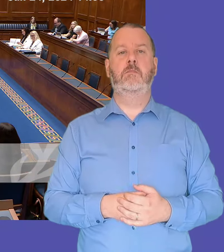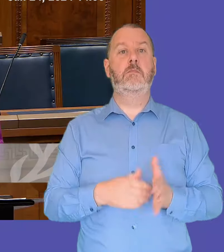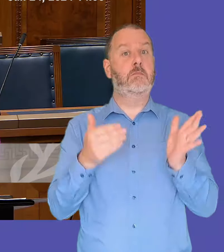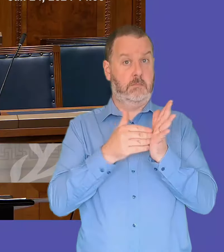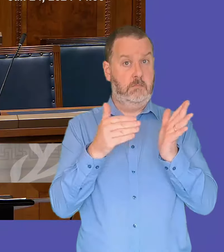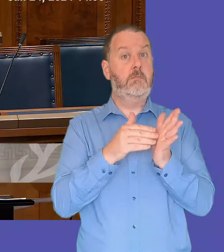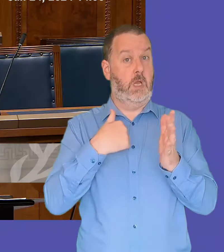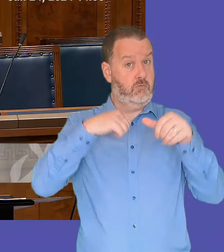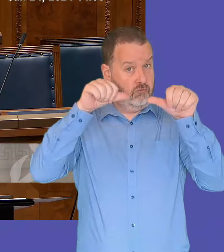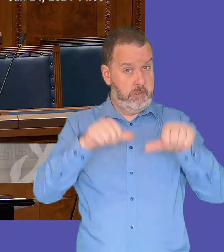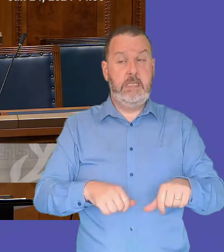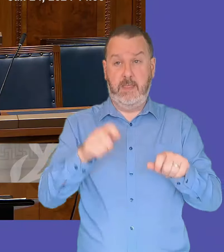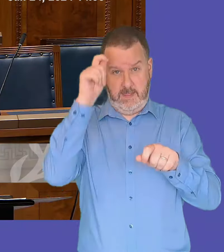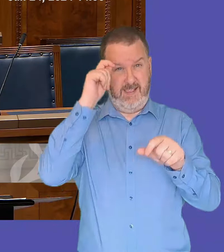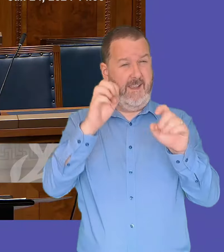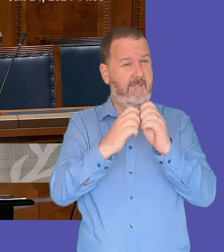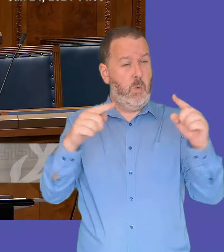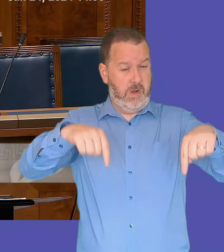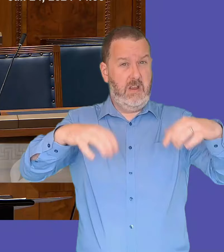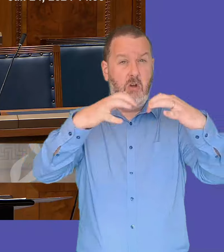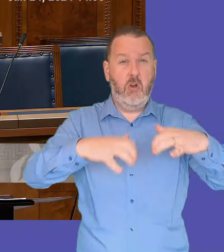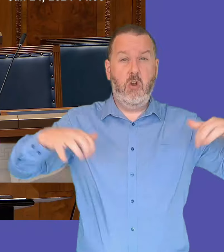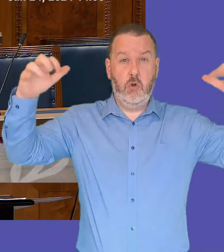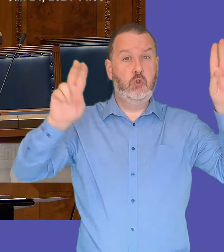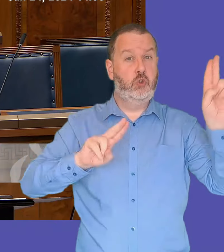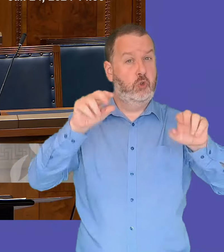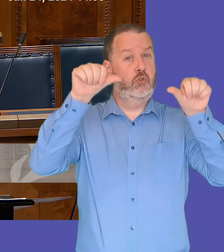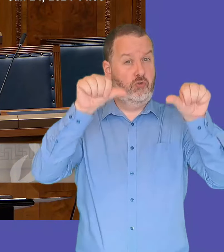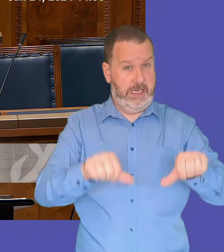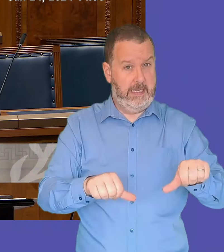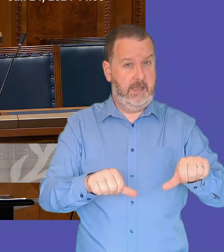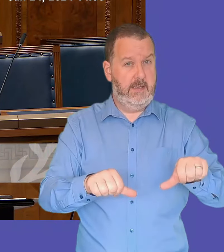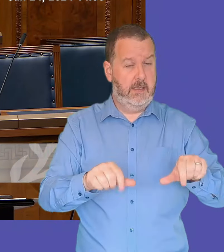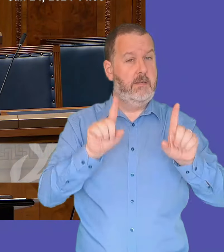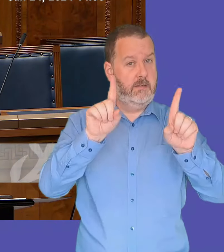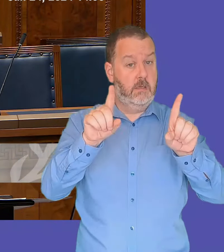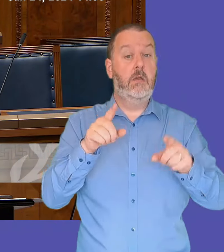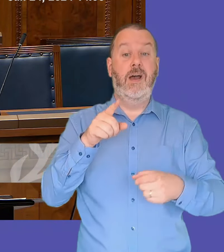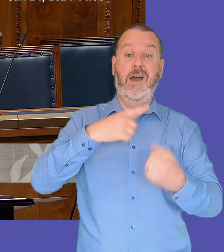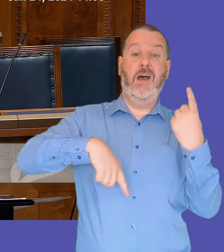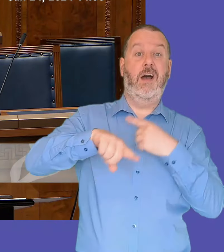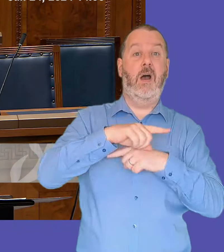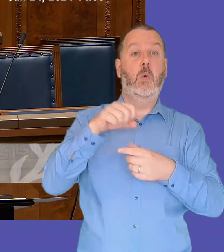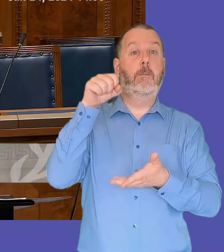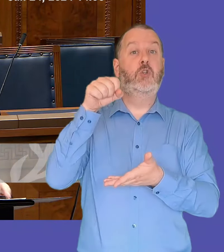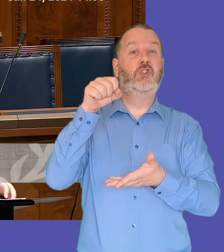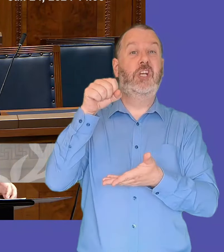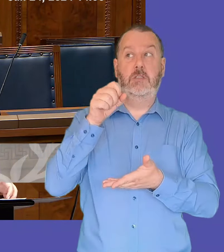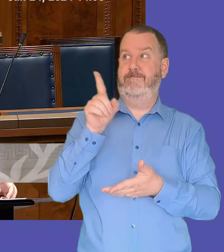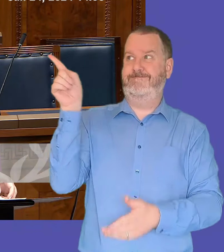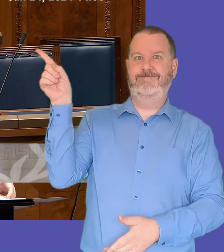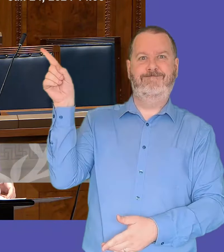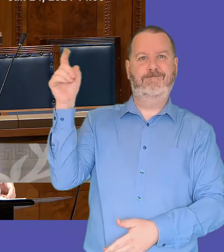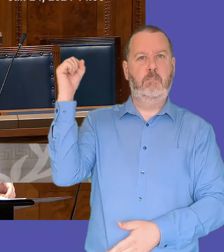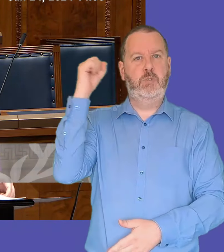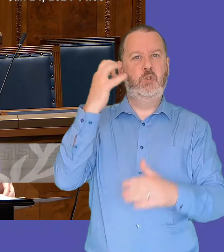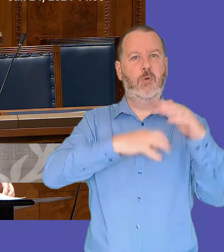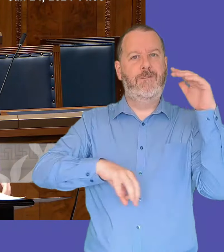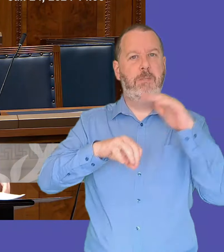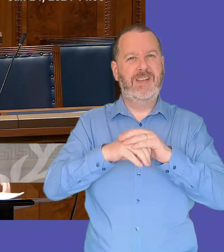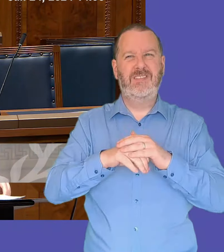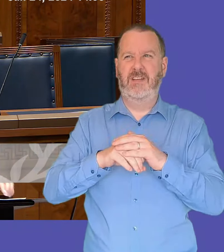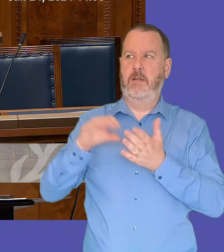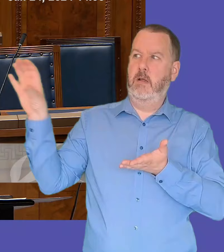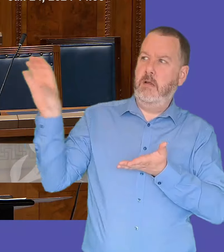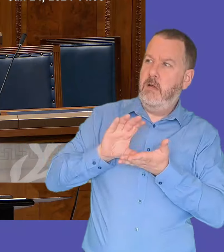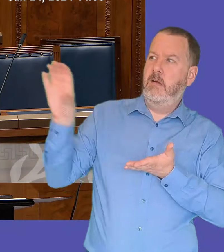chamber should concur with that um we know that the executive's budget has been significantly underfunded by the british government for well